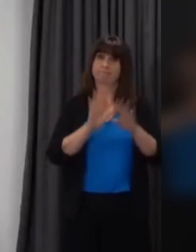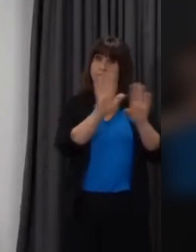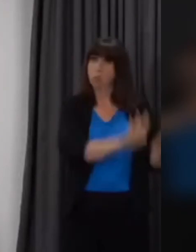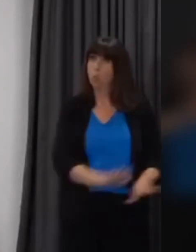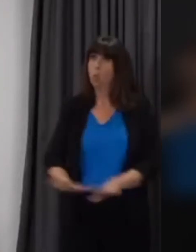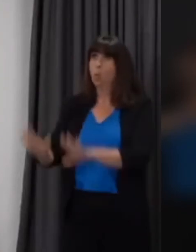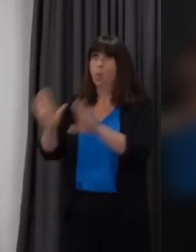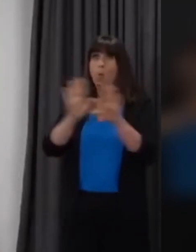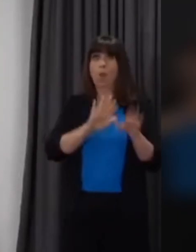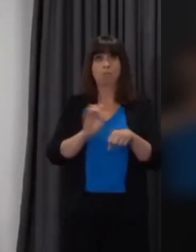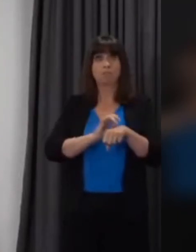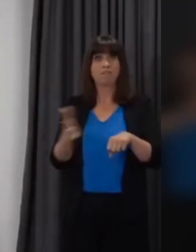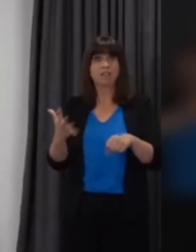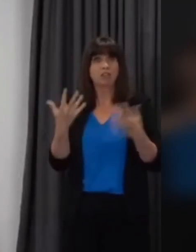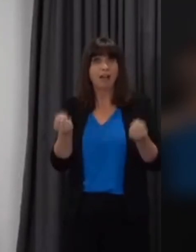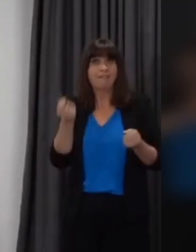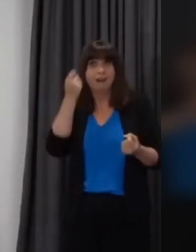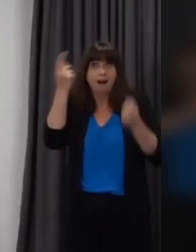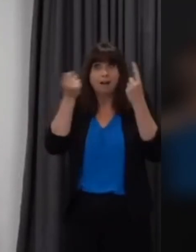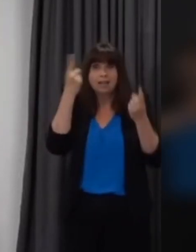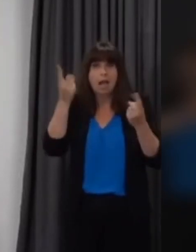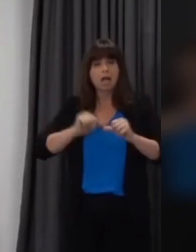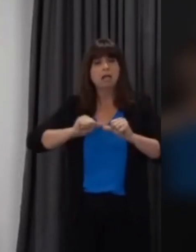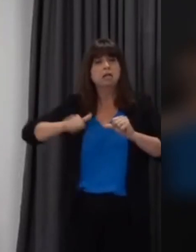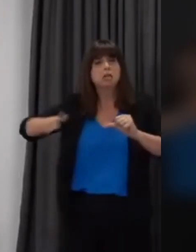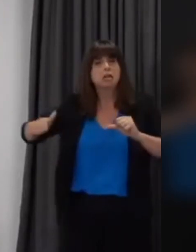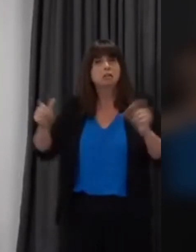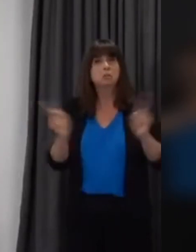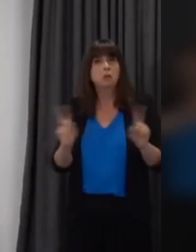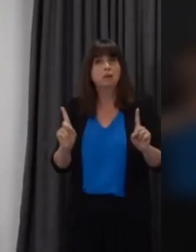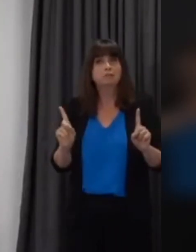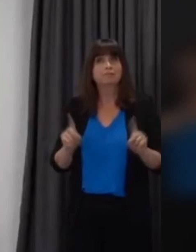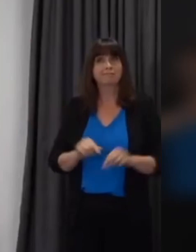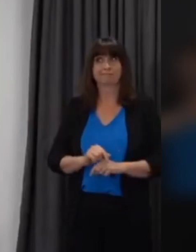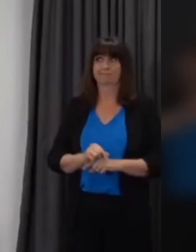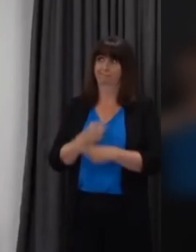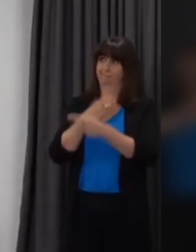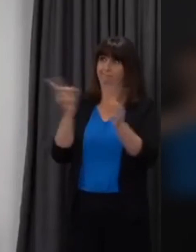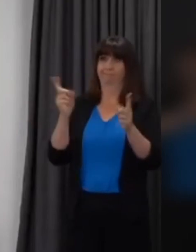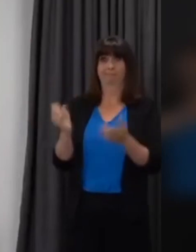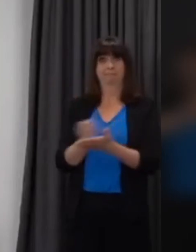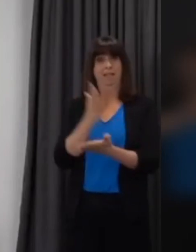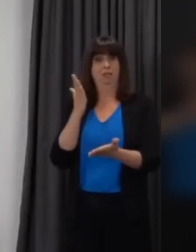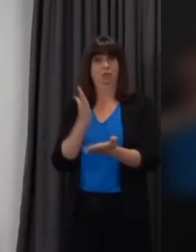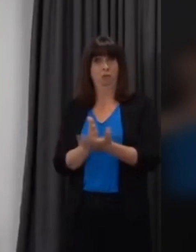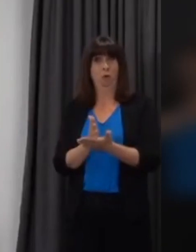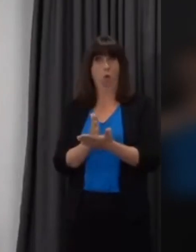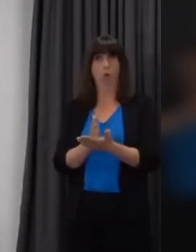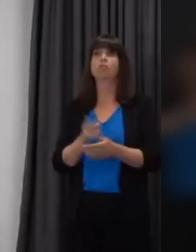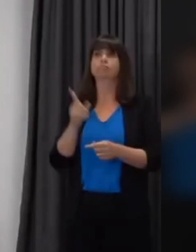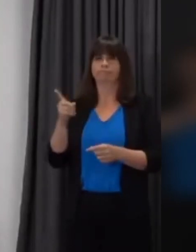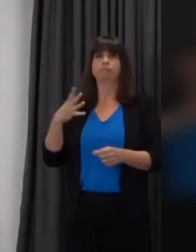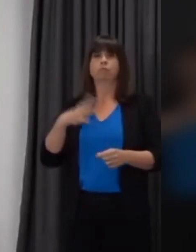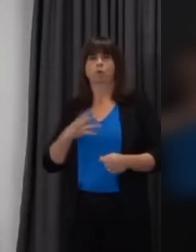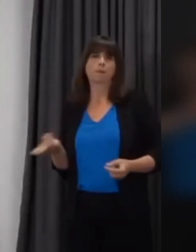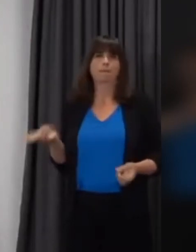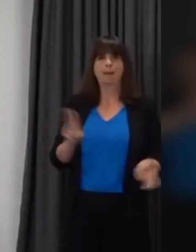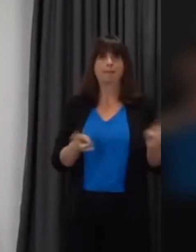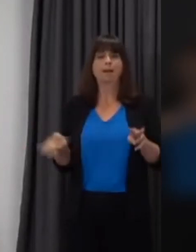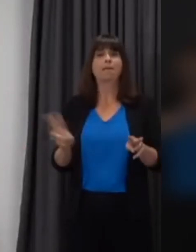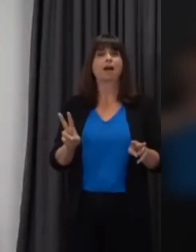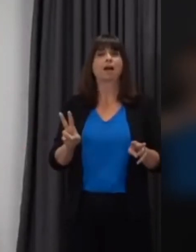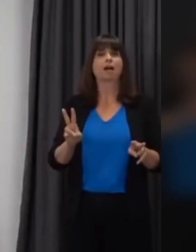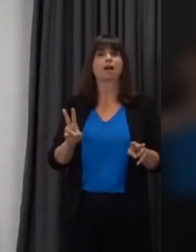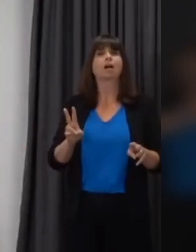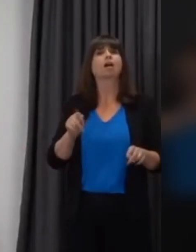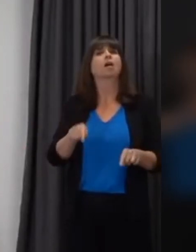well they've been coming forward with ideas for what we do next and ensuring that they can get back to doing what they do best when it is